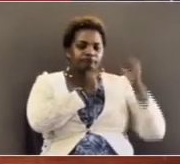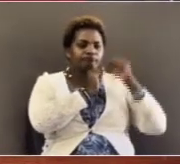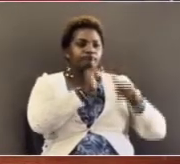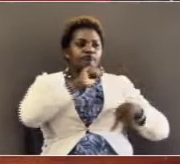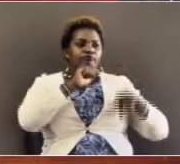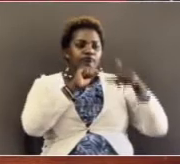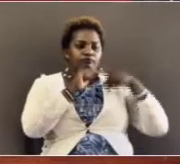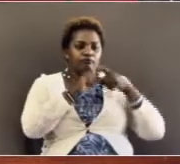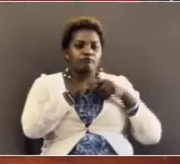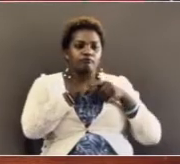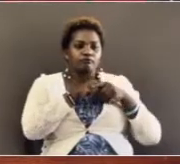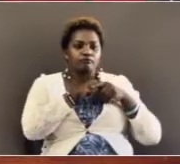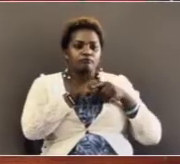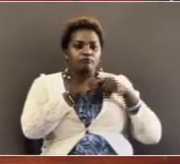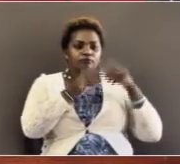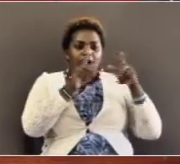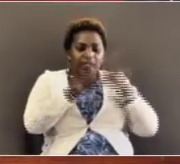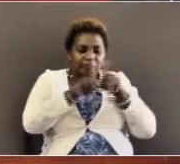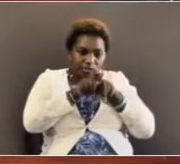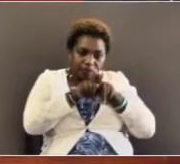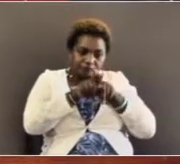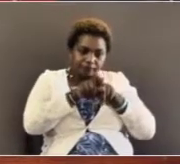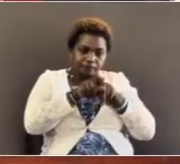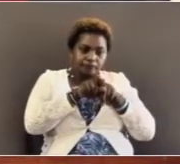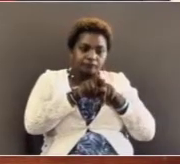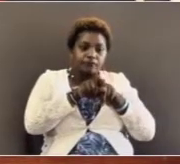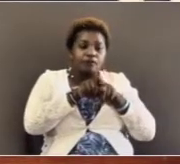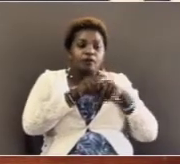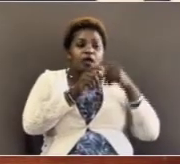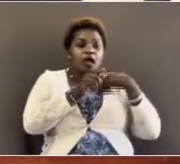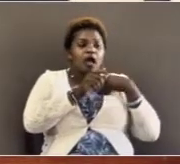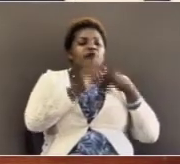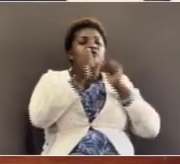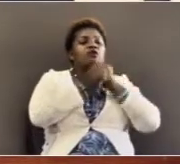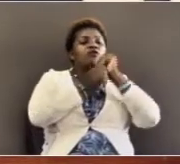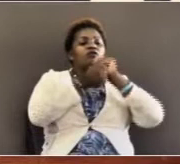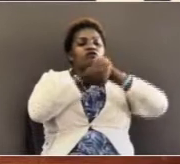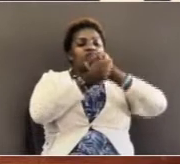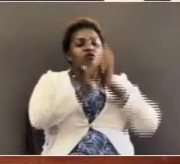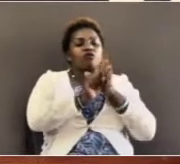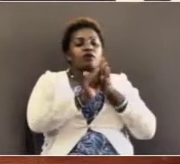is risen isn't it the same we have covered 19